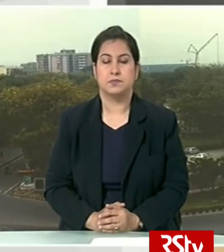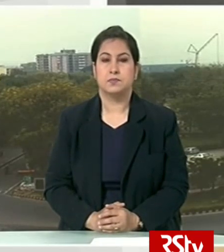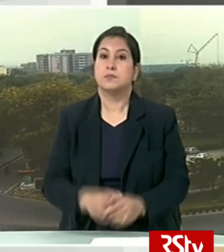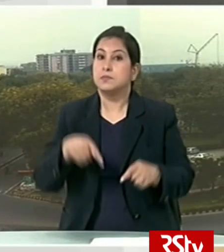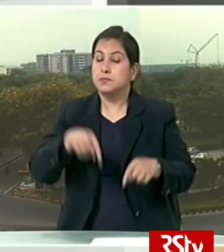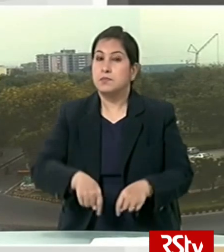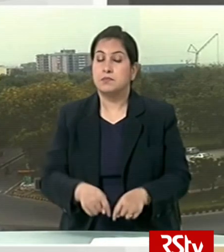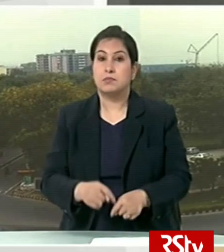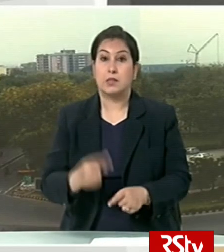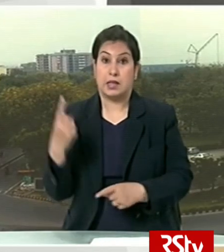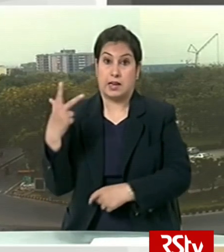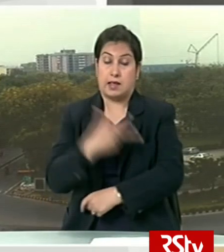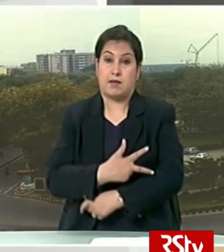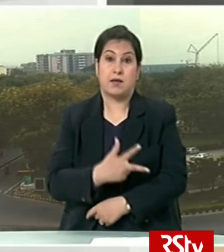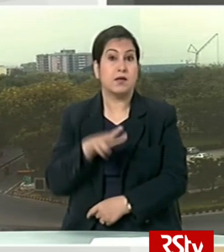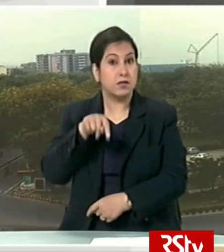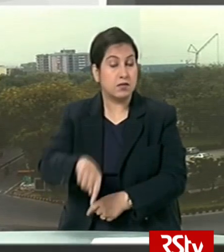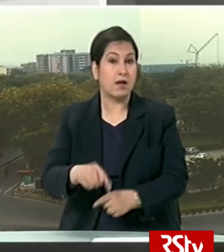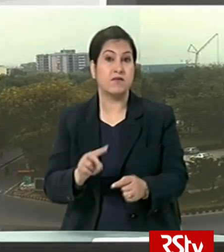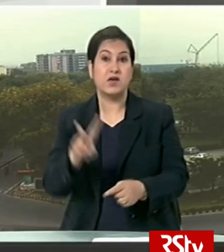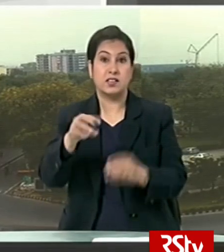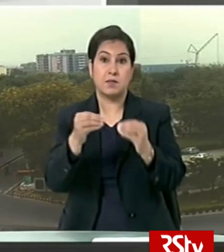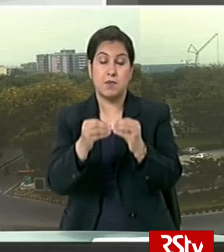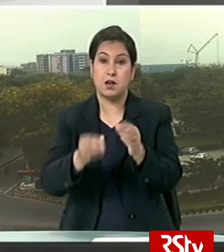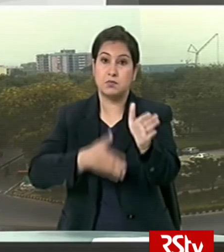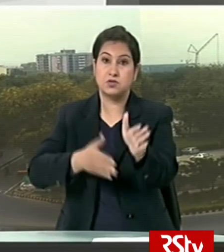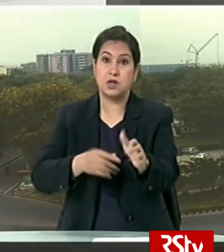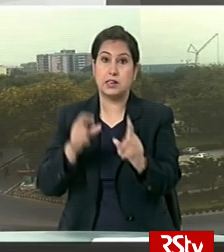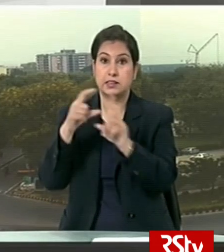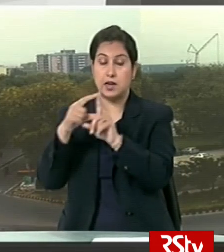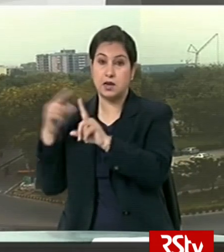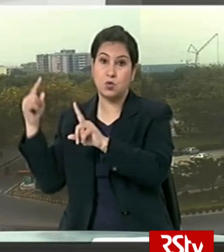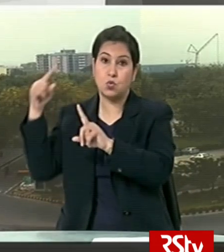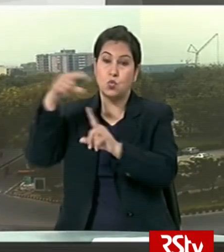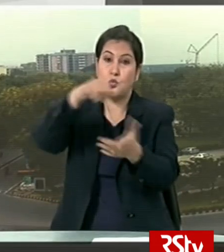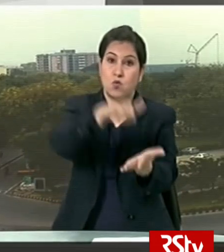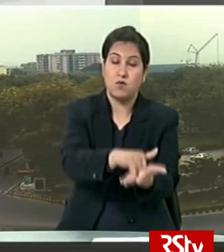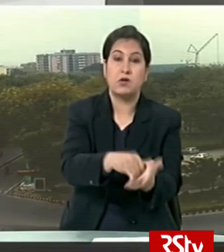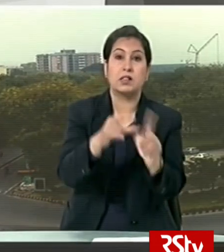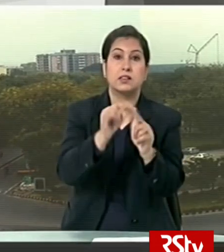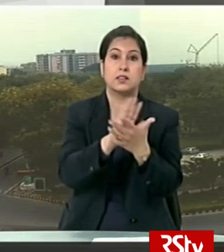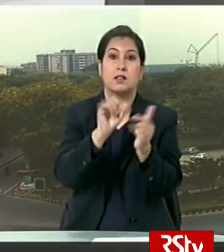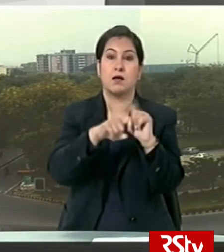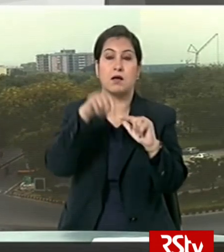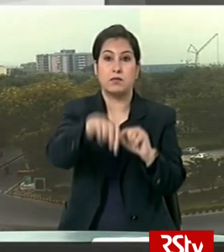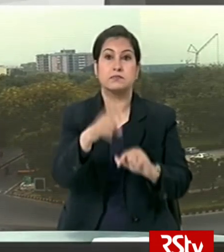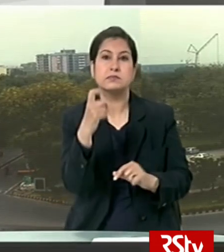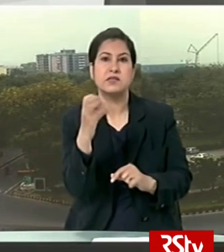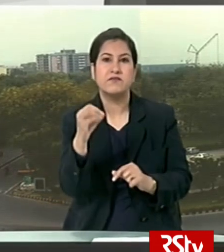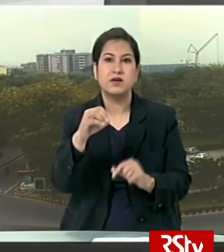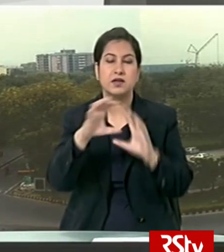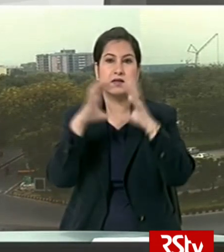And on day 8 of the Vande Bharat mission a Delhi bound flight from Dhaka brought back home 70 Indian nationals